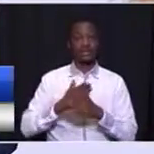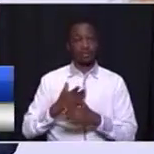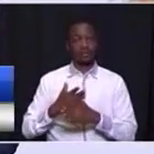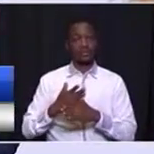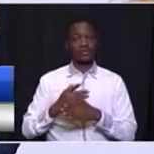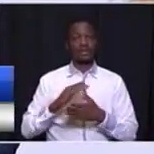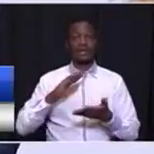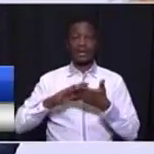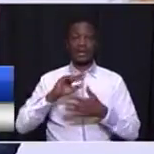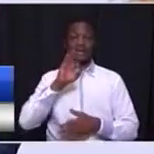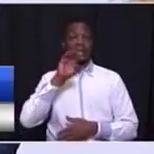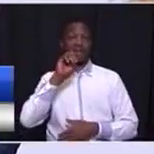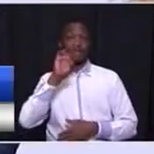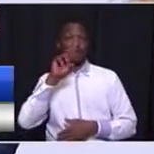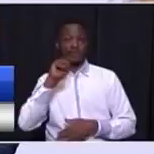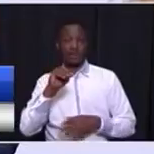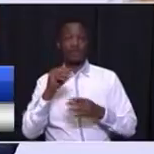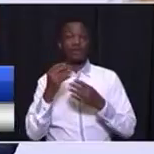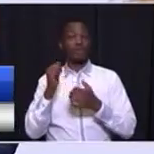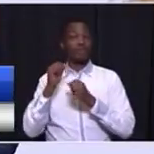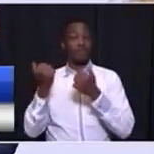at Ford Motor Company.